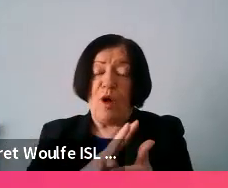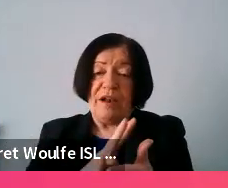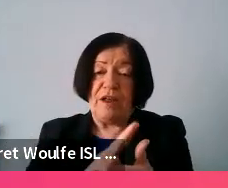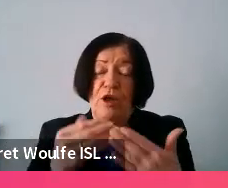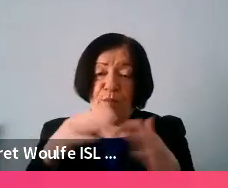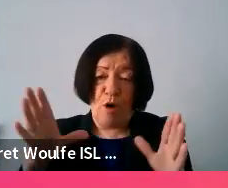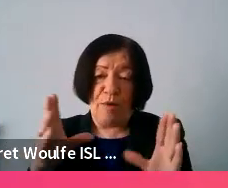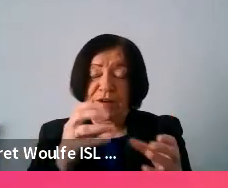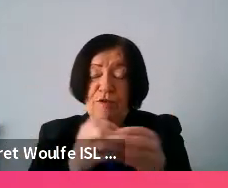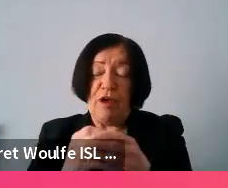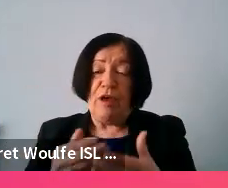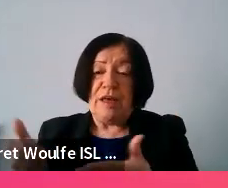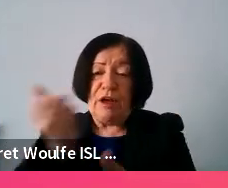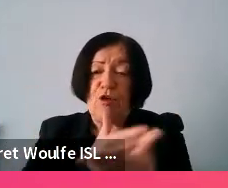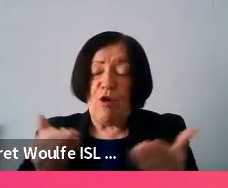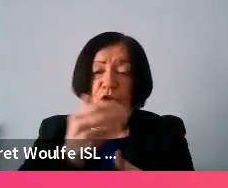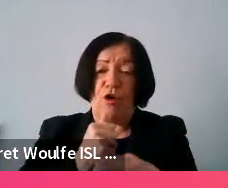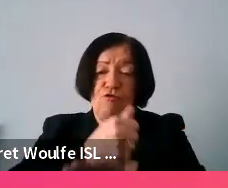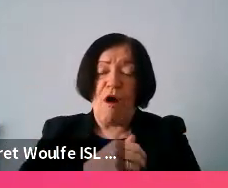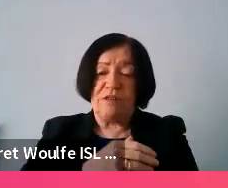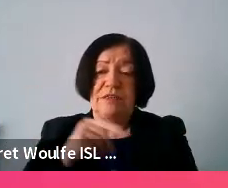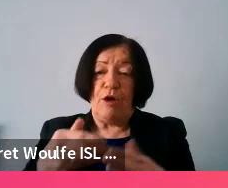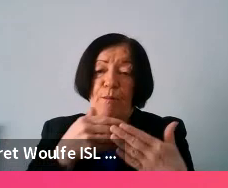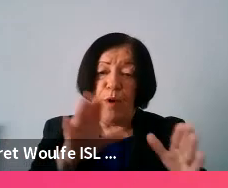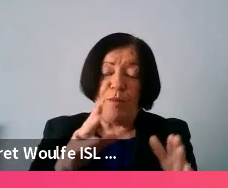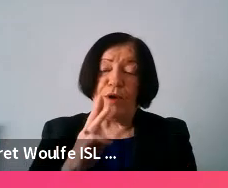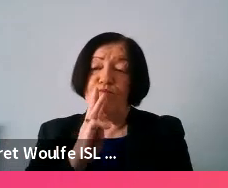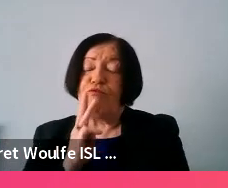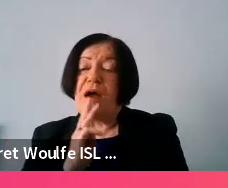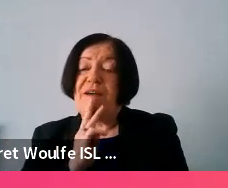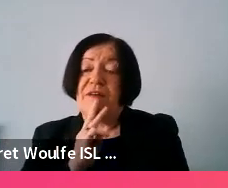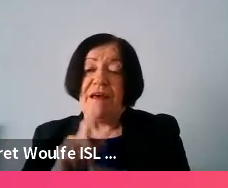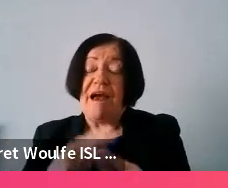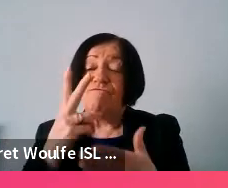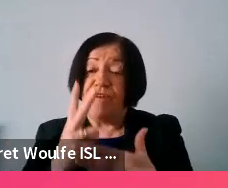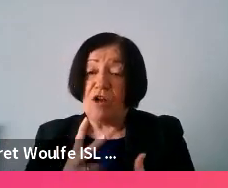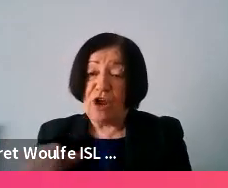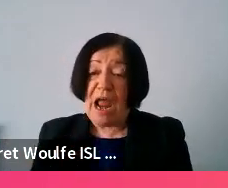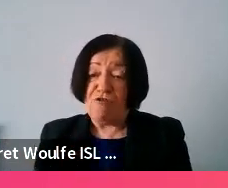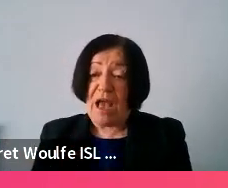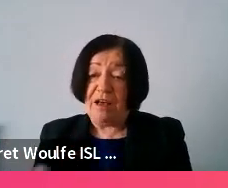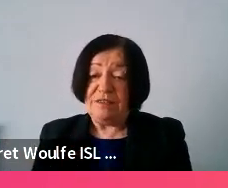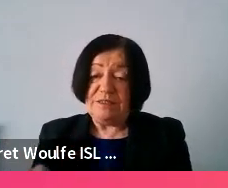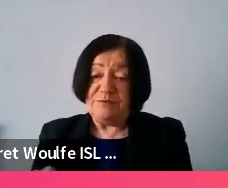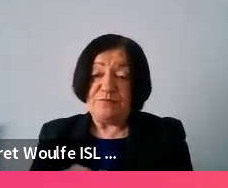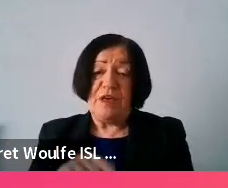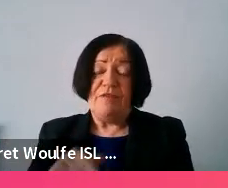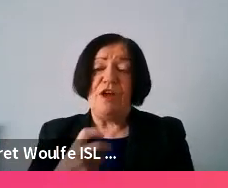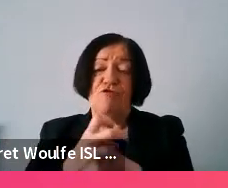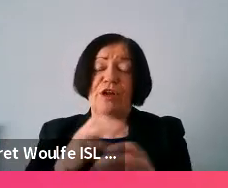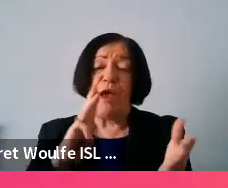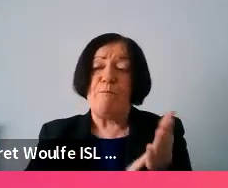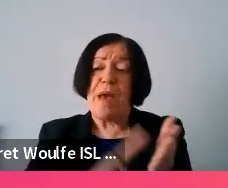and stakeholder consultations um across the public private and voluntary sectors they also run a